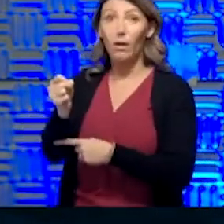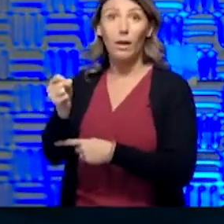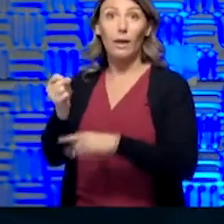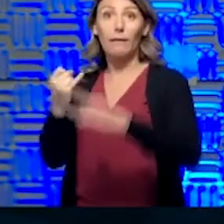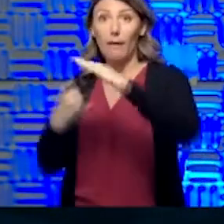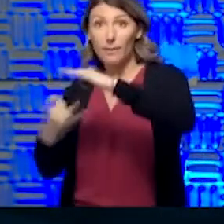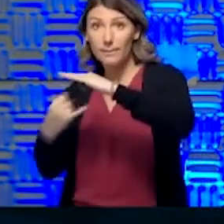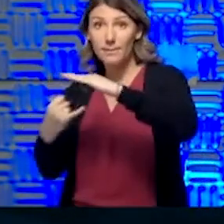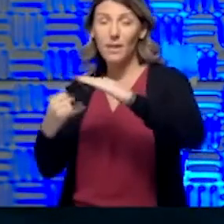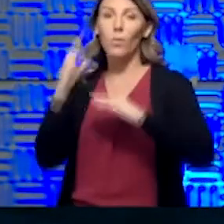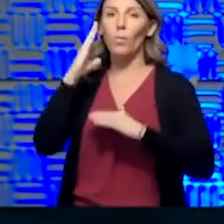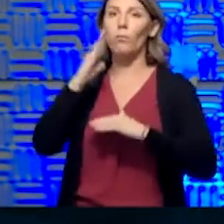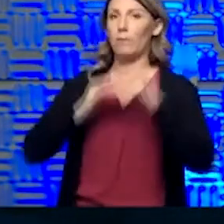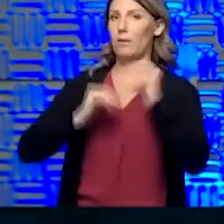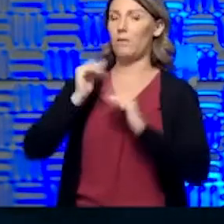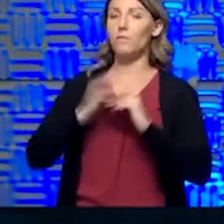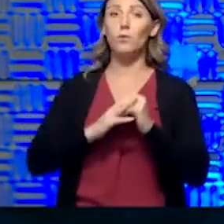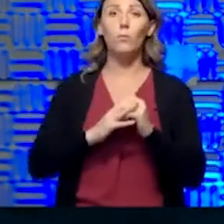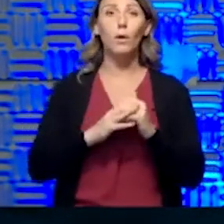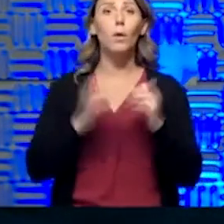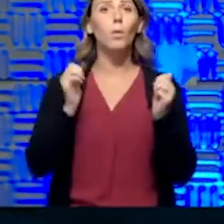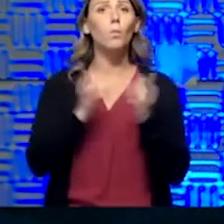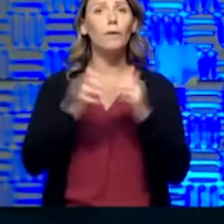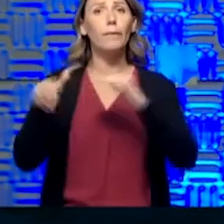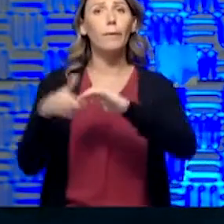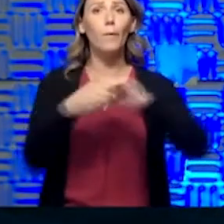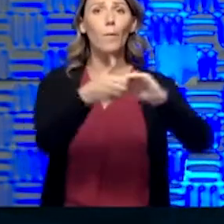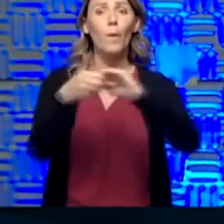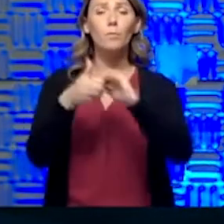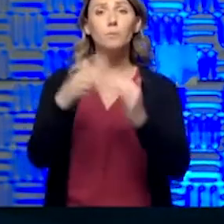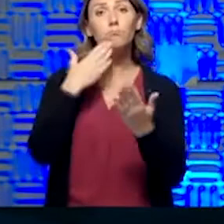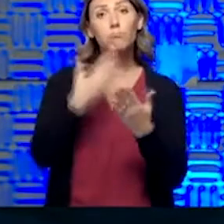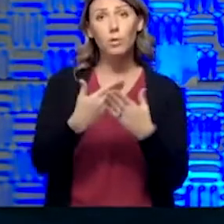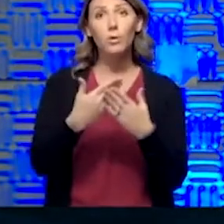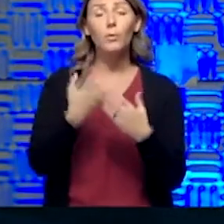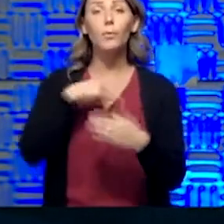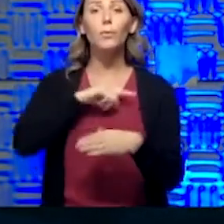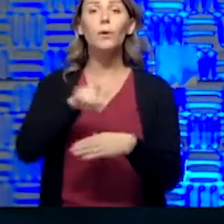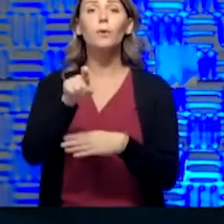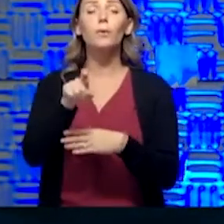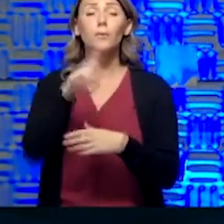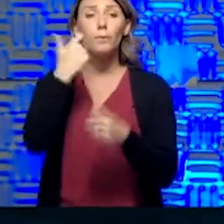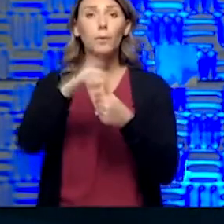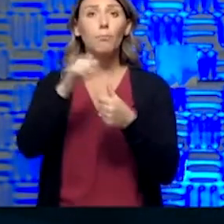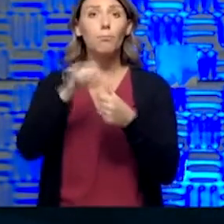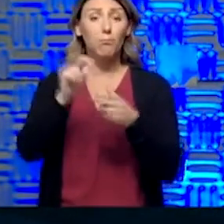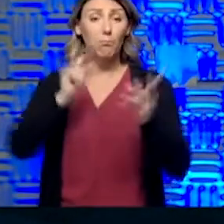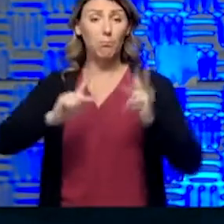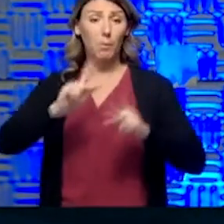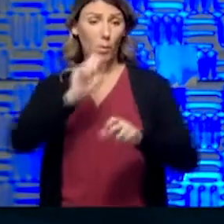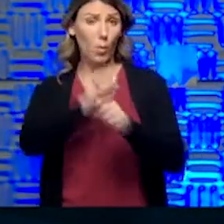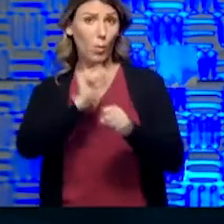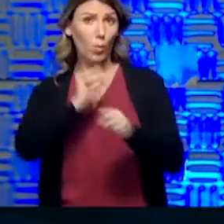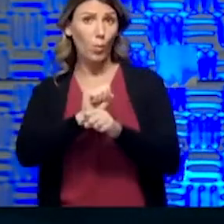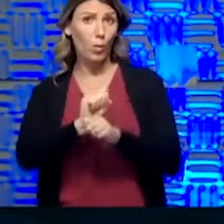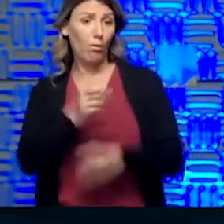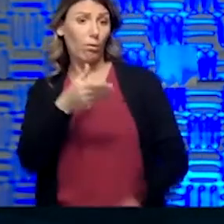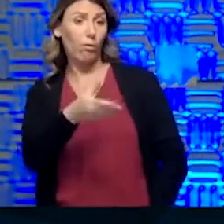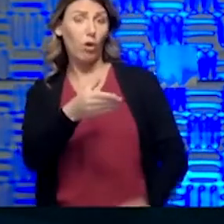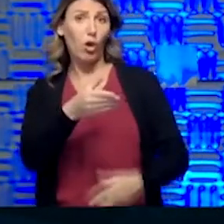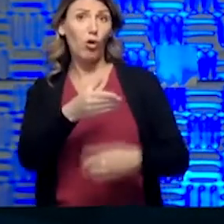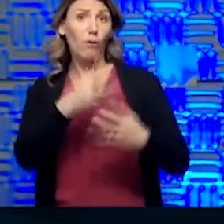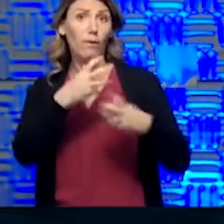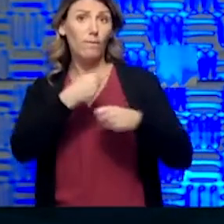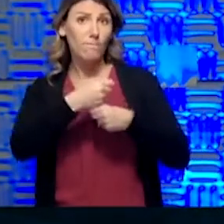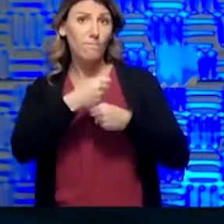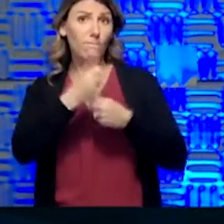that. And I think the cooperation has been good. But we remember that people work in the packing plants, but they also live in the community. So it's